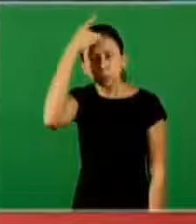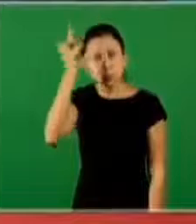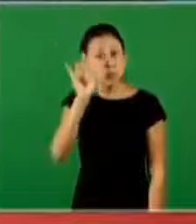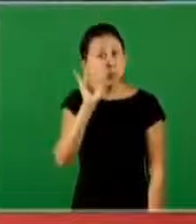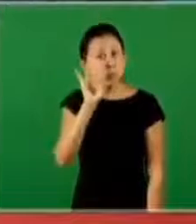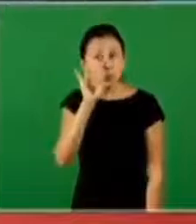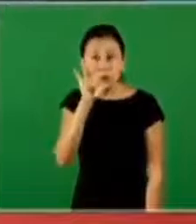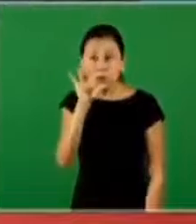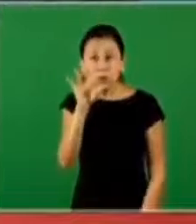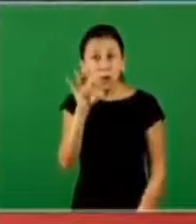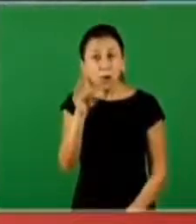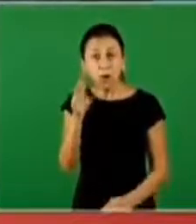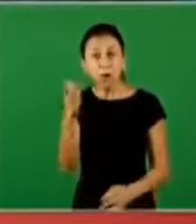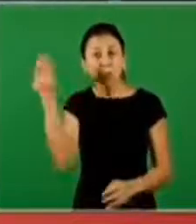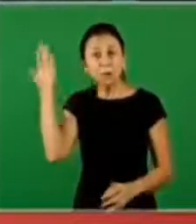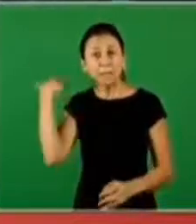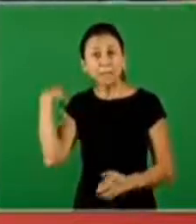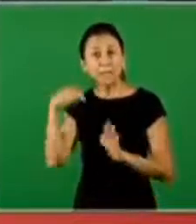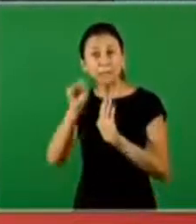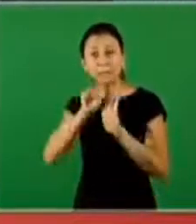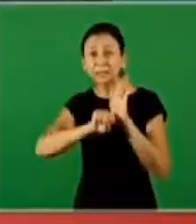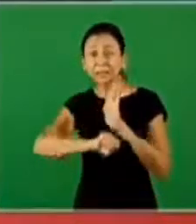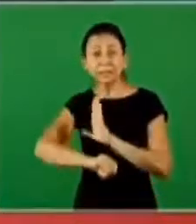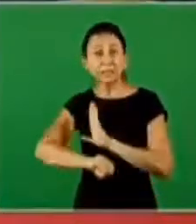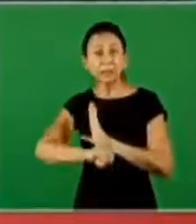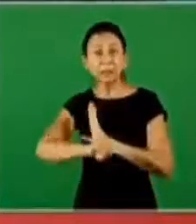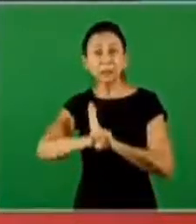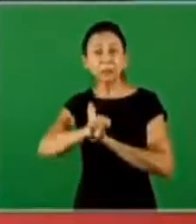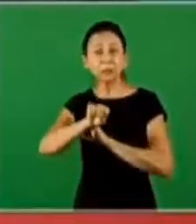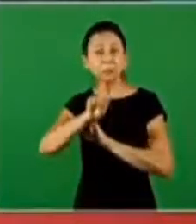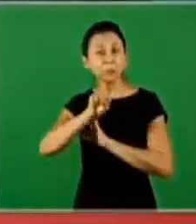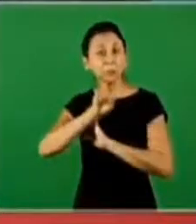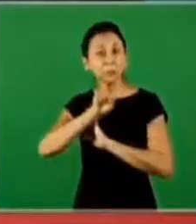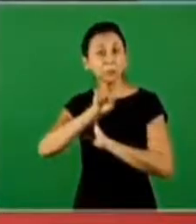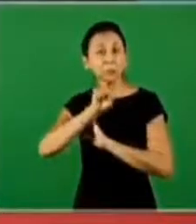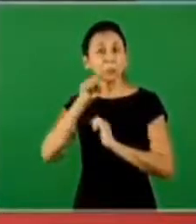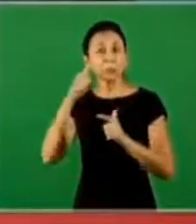were only for the first century, why? Because they were